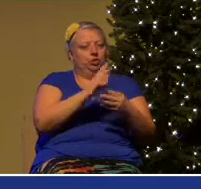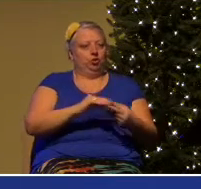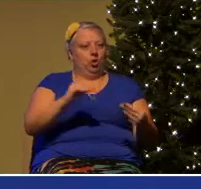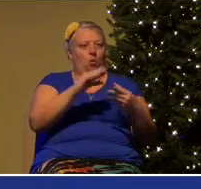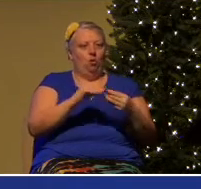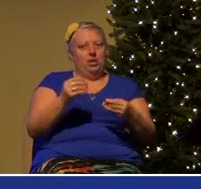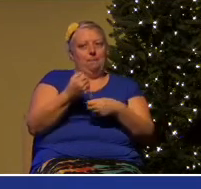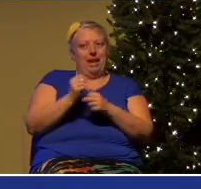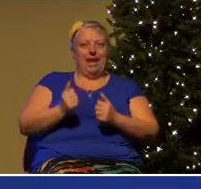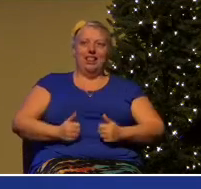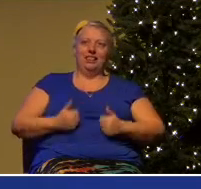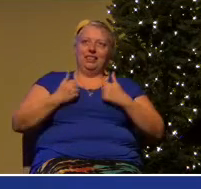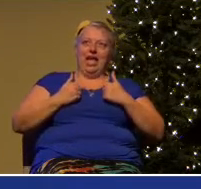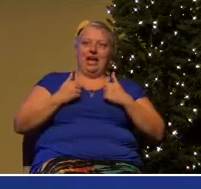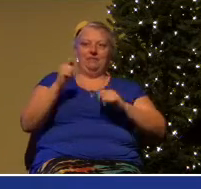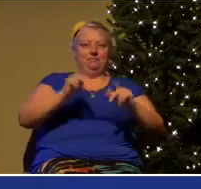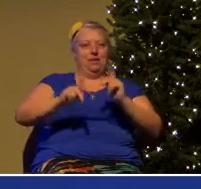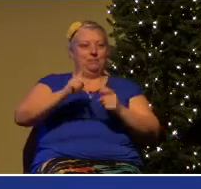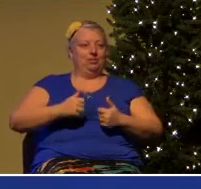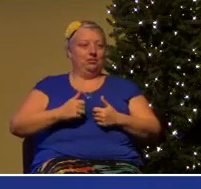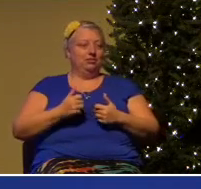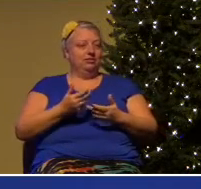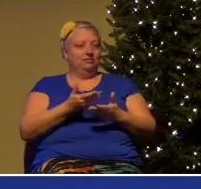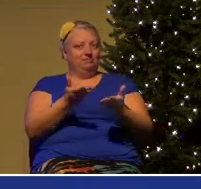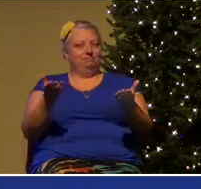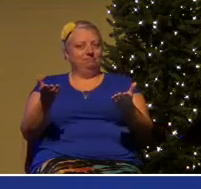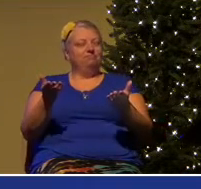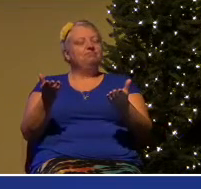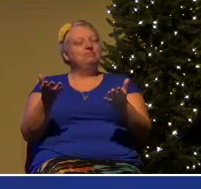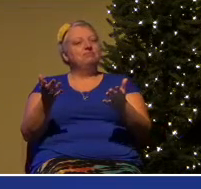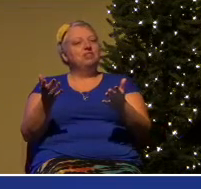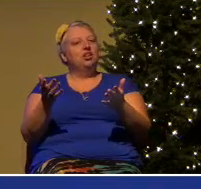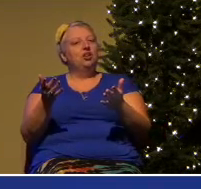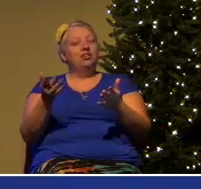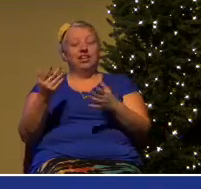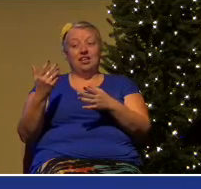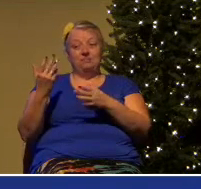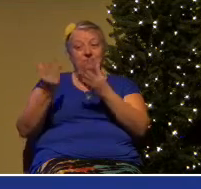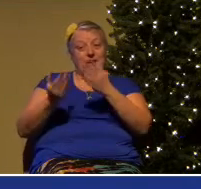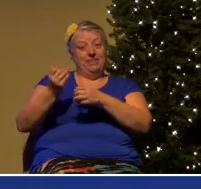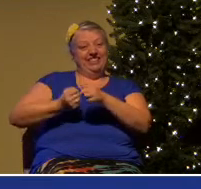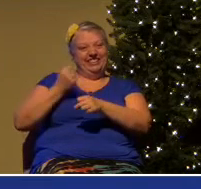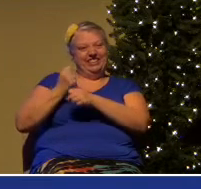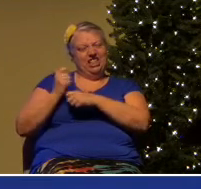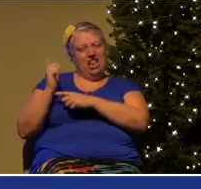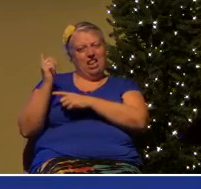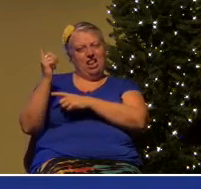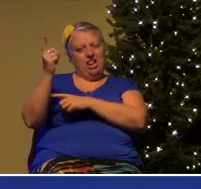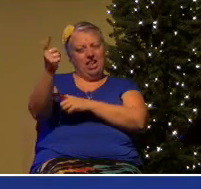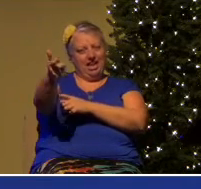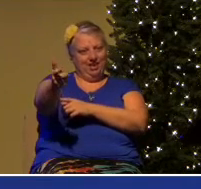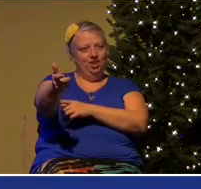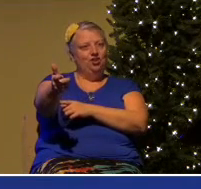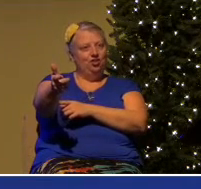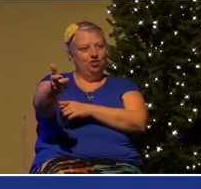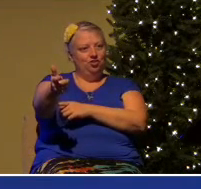years and years later and then of course third thing you can do